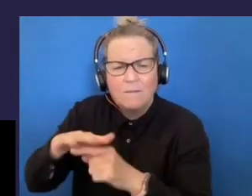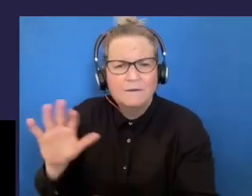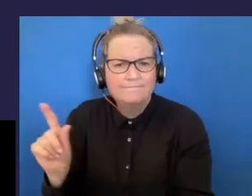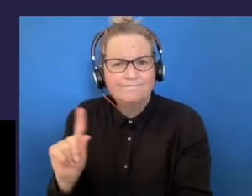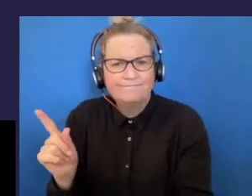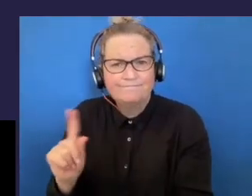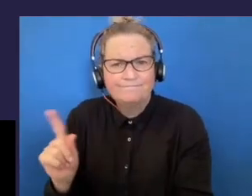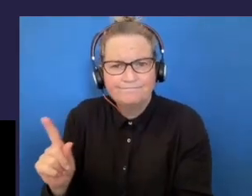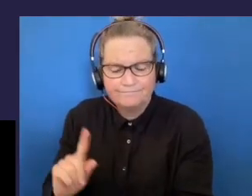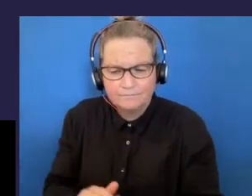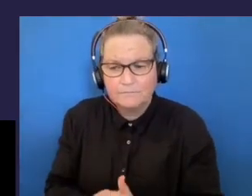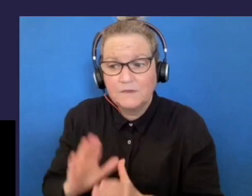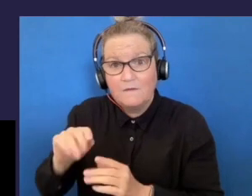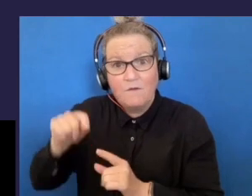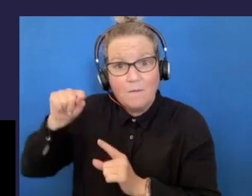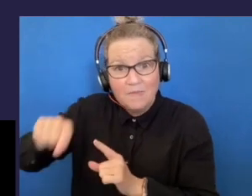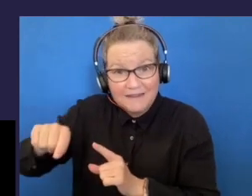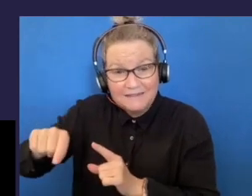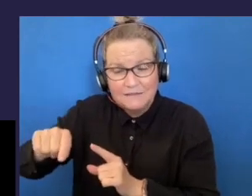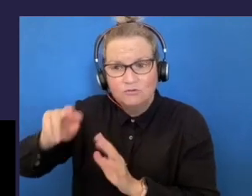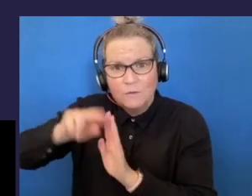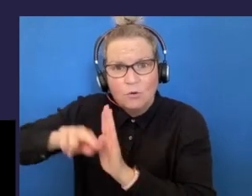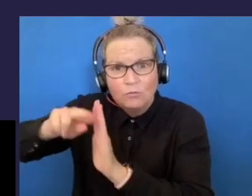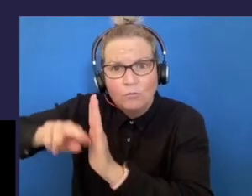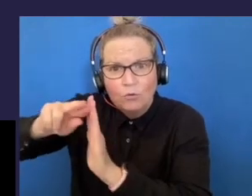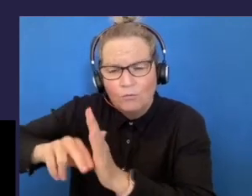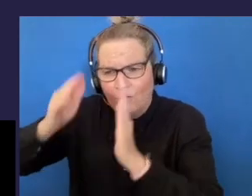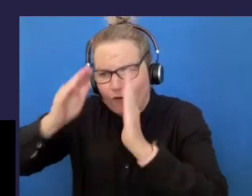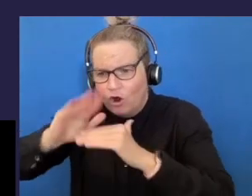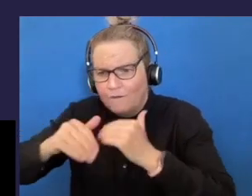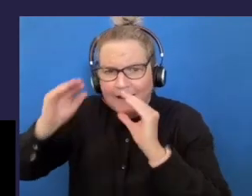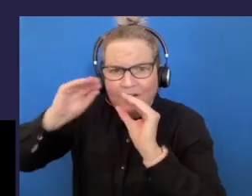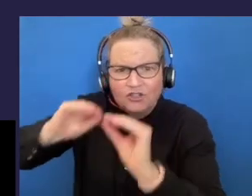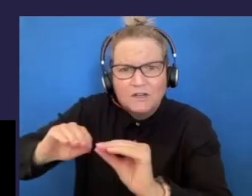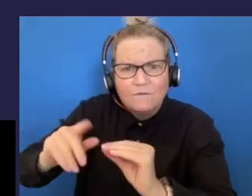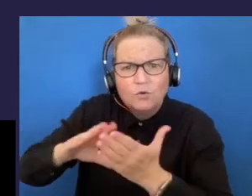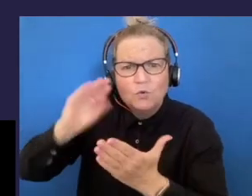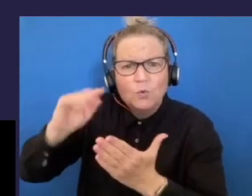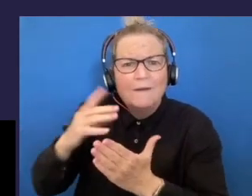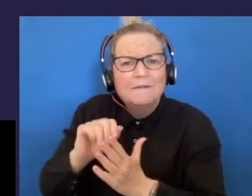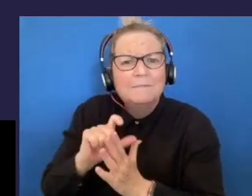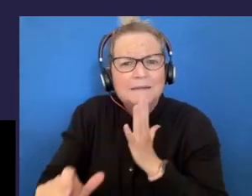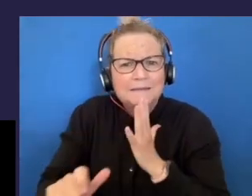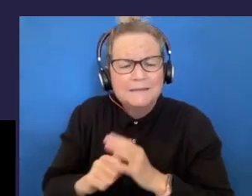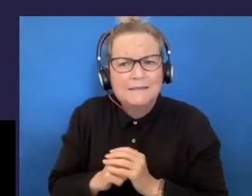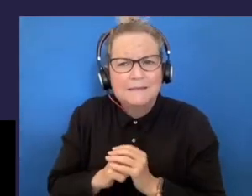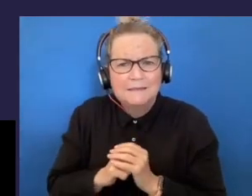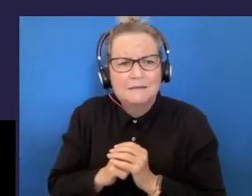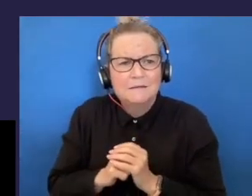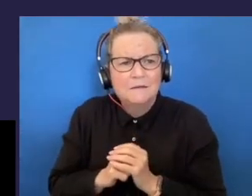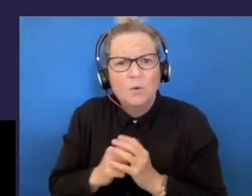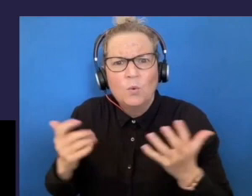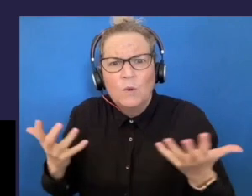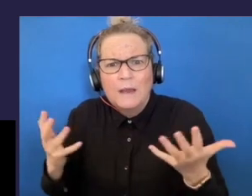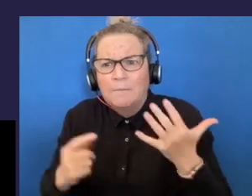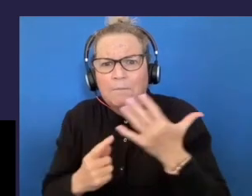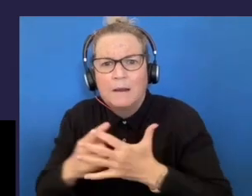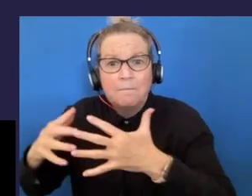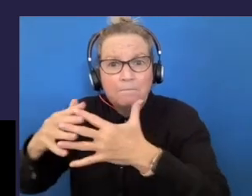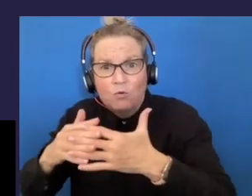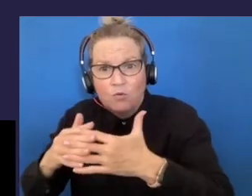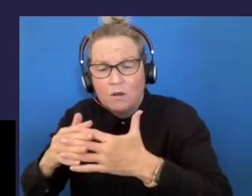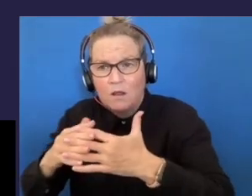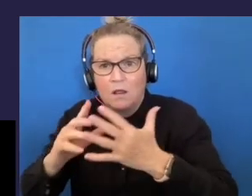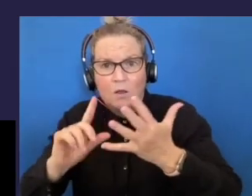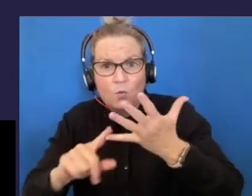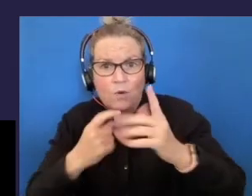prominent reports and declarations focused on education provision for students with disability occurred across the US and the UK in